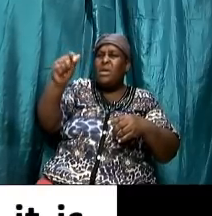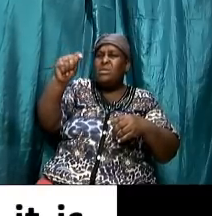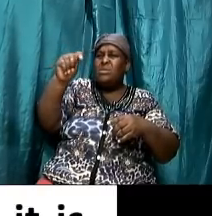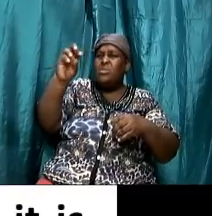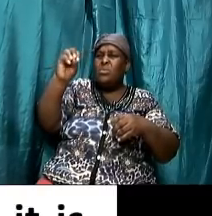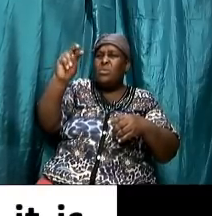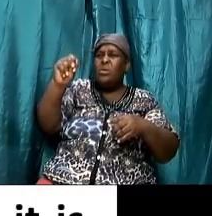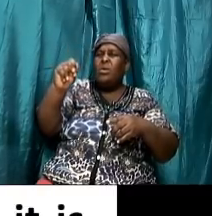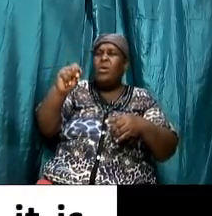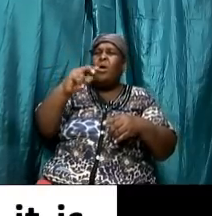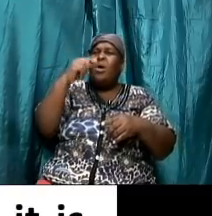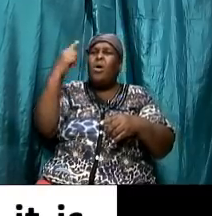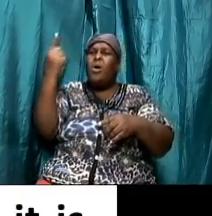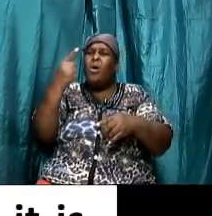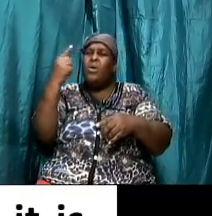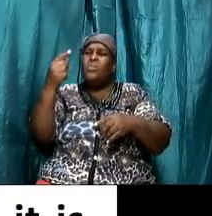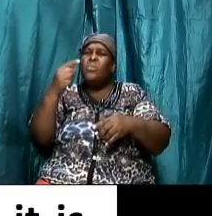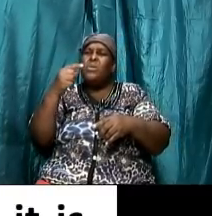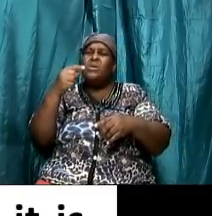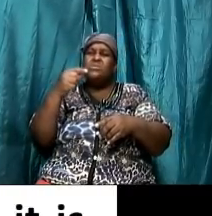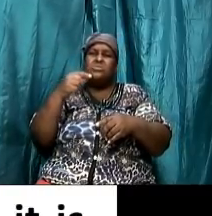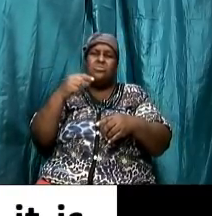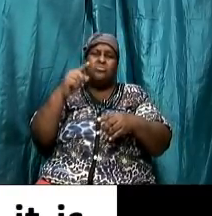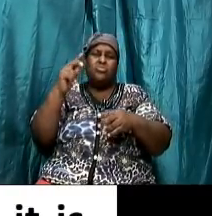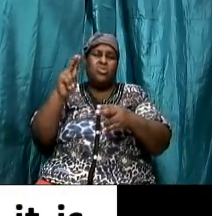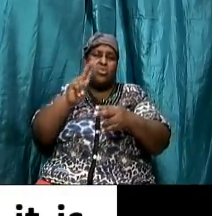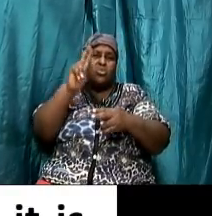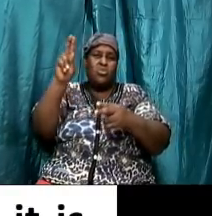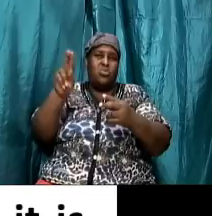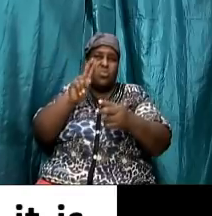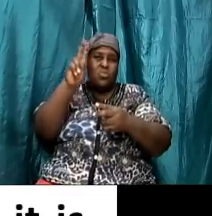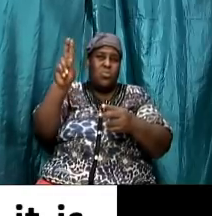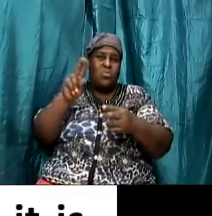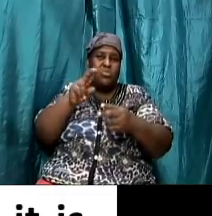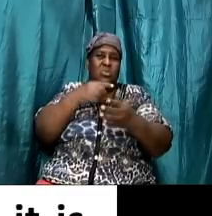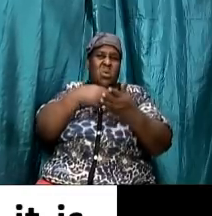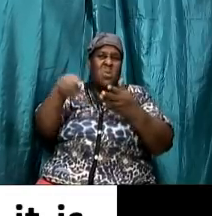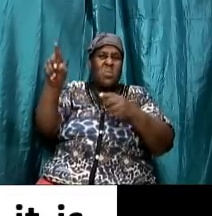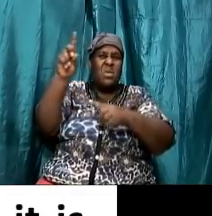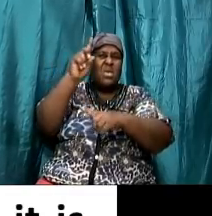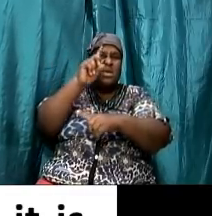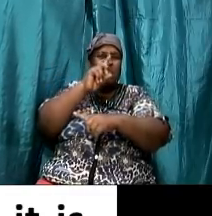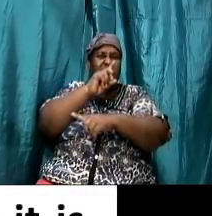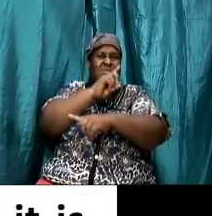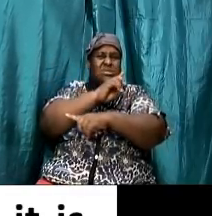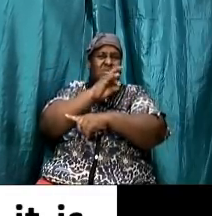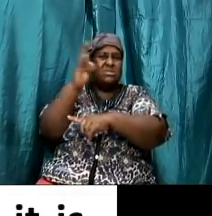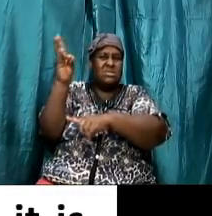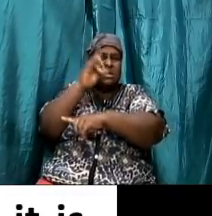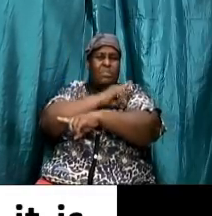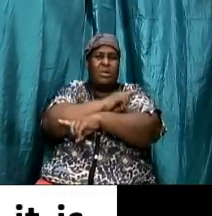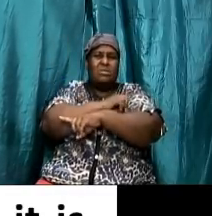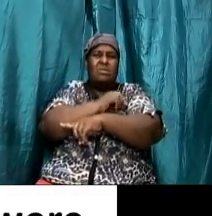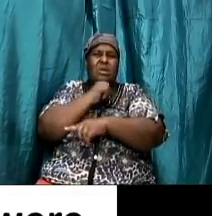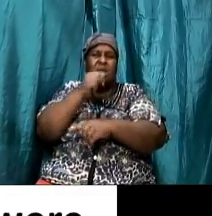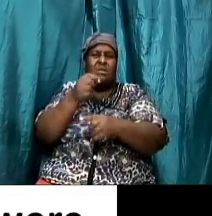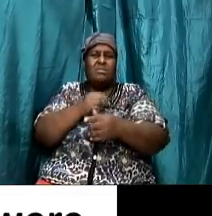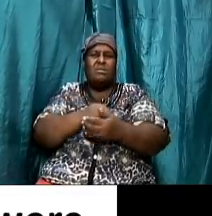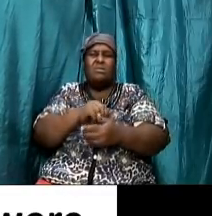reference to the weekly sabbath and not any other sabbath let's look at some example